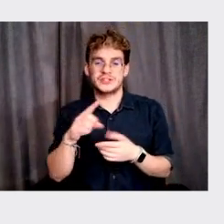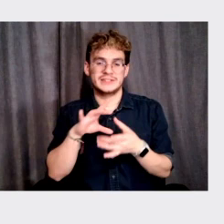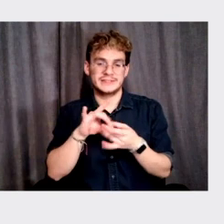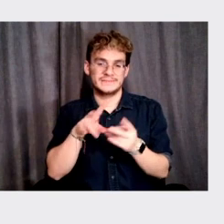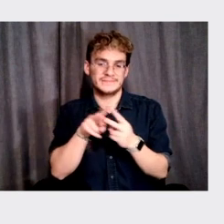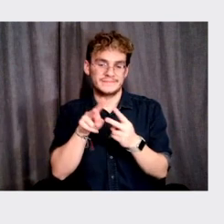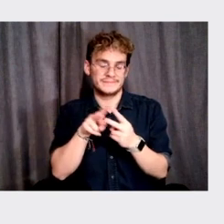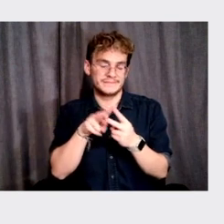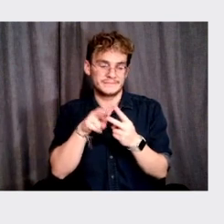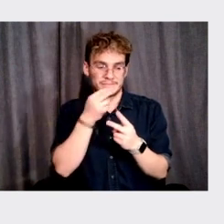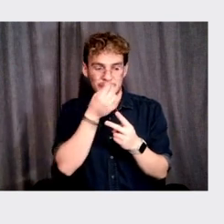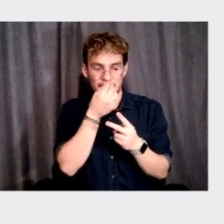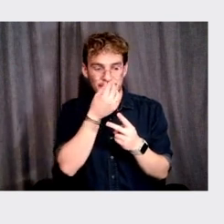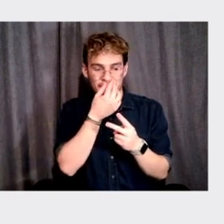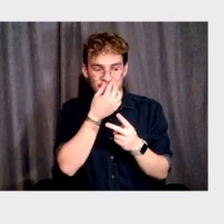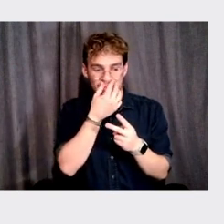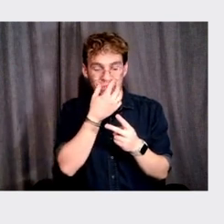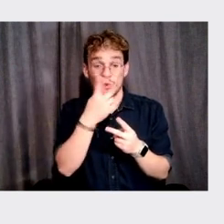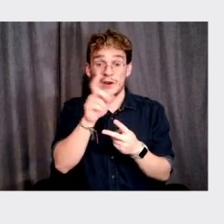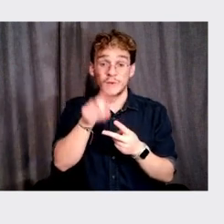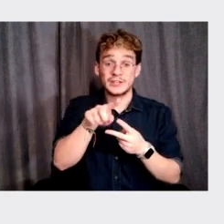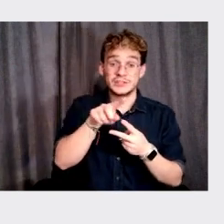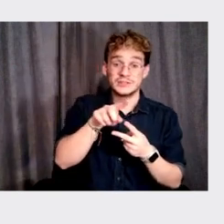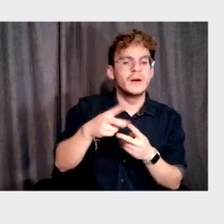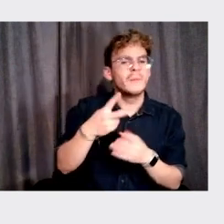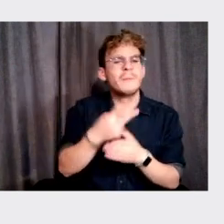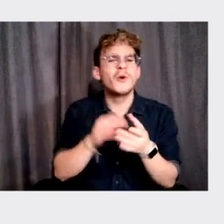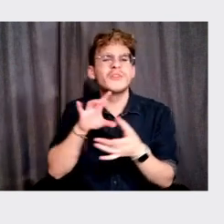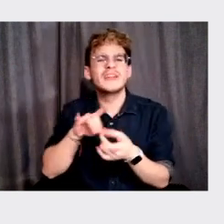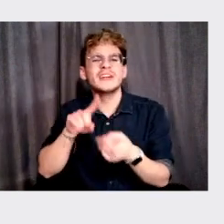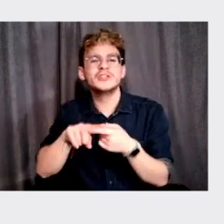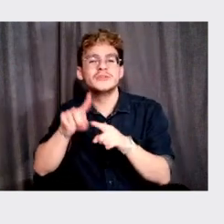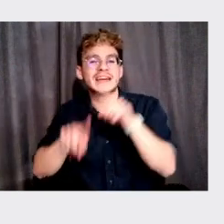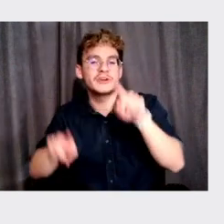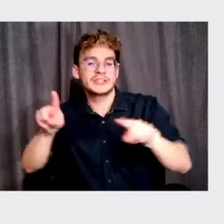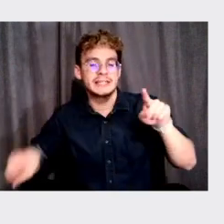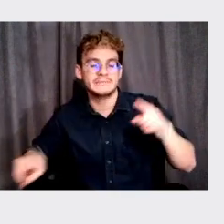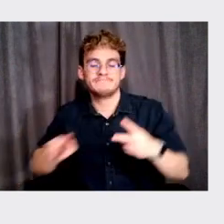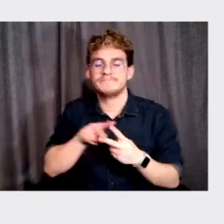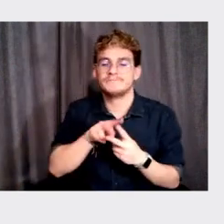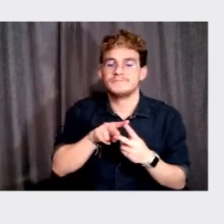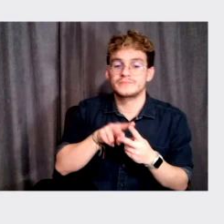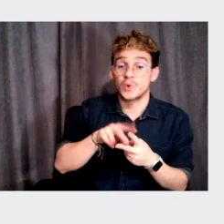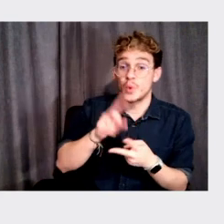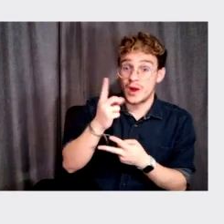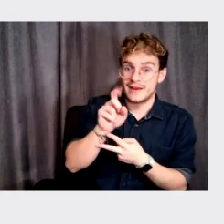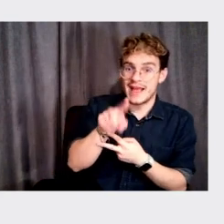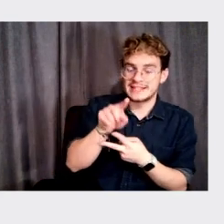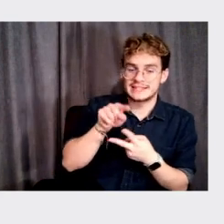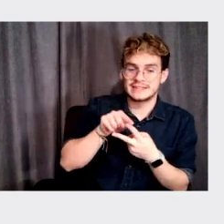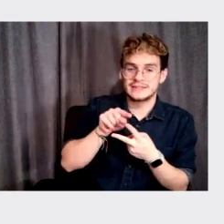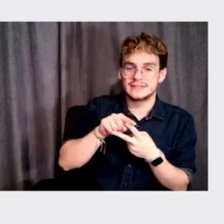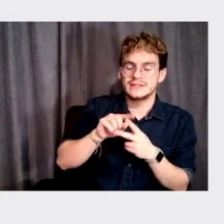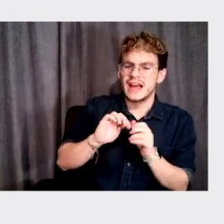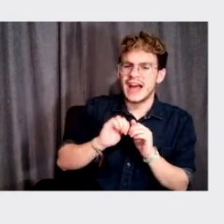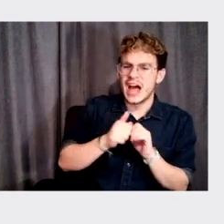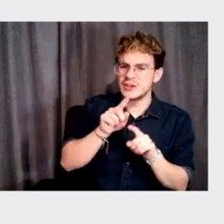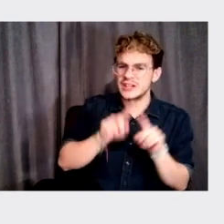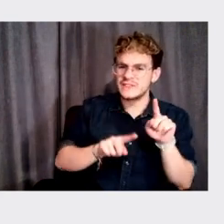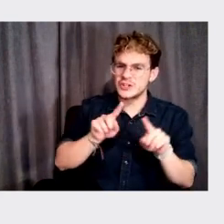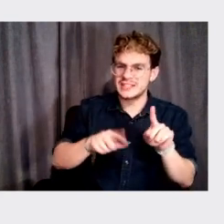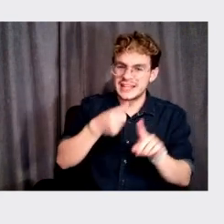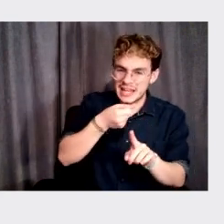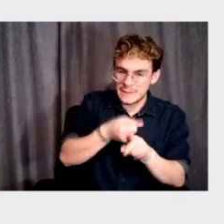from two different people here. One is, uh, and both are about diversity. Uh, one asks, uh, how diversity